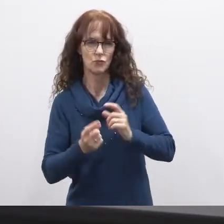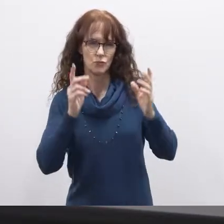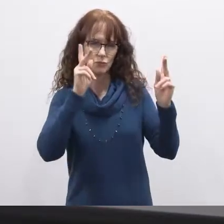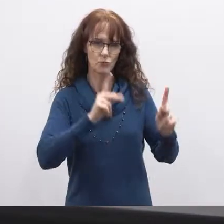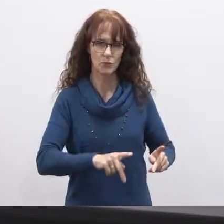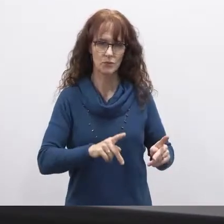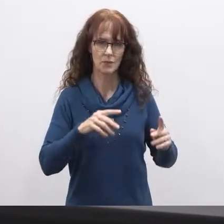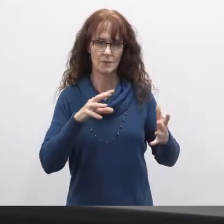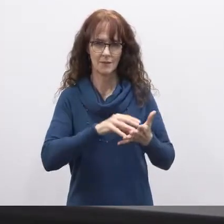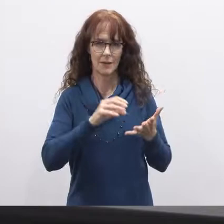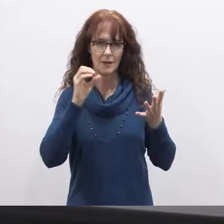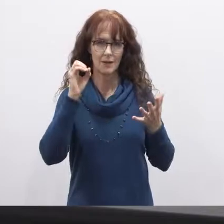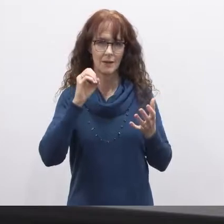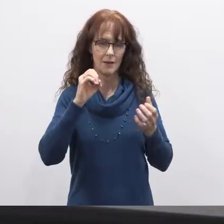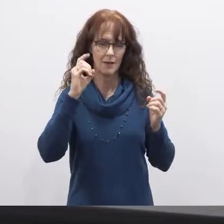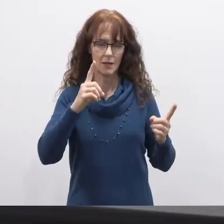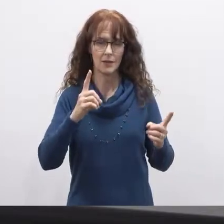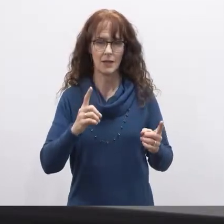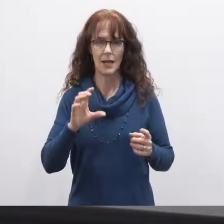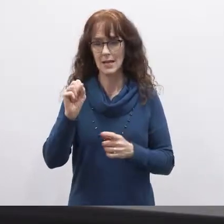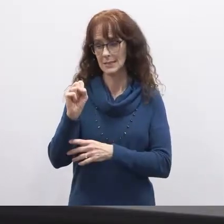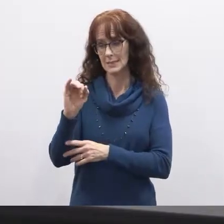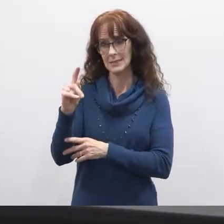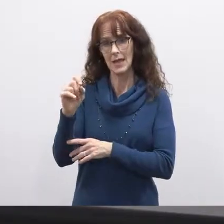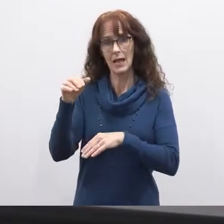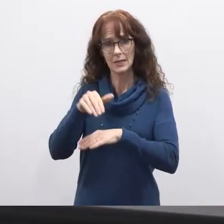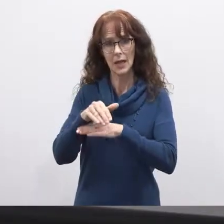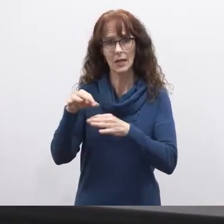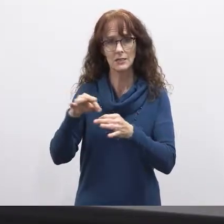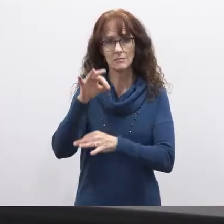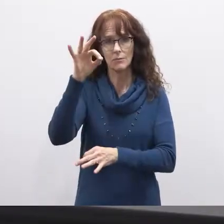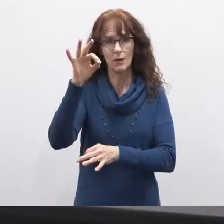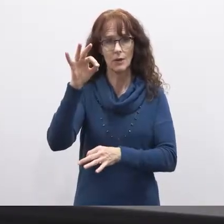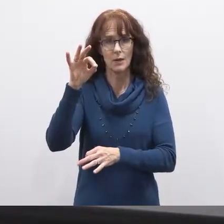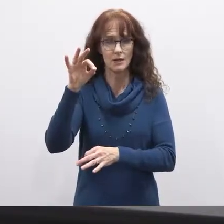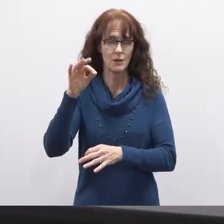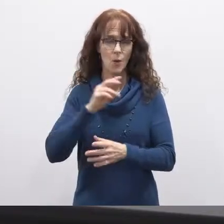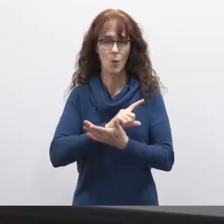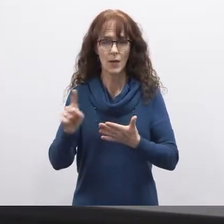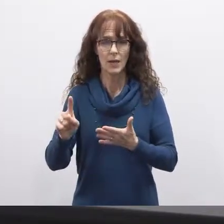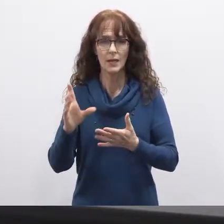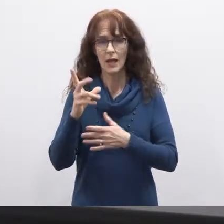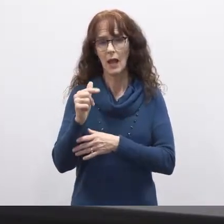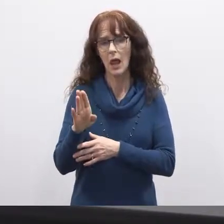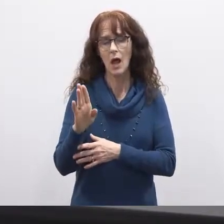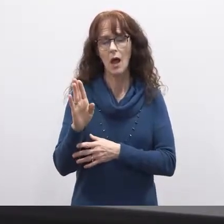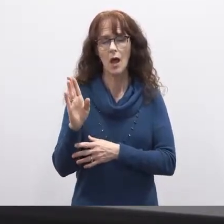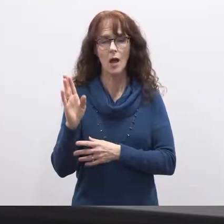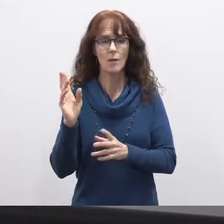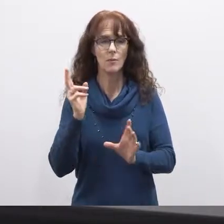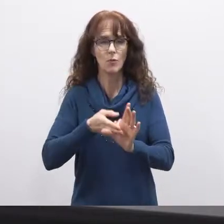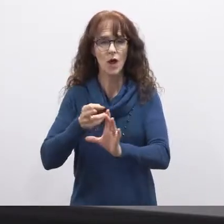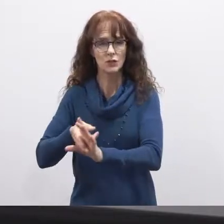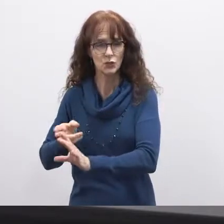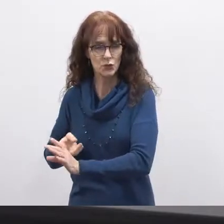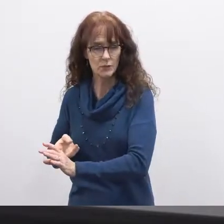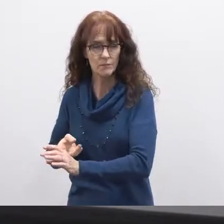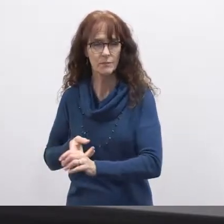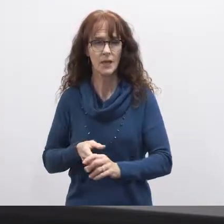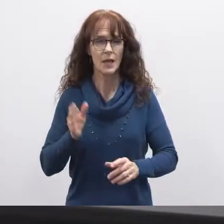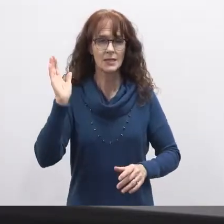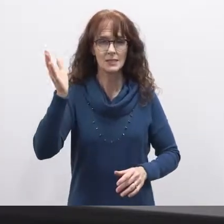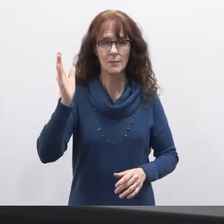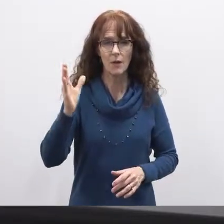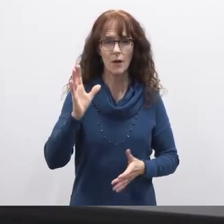also had a very eventful site night spirit week and club rush some opportunities that were provided were seminars